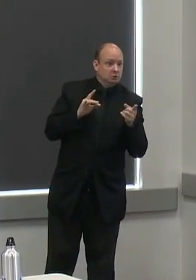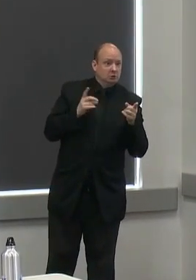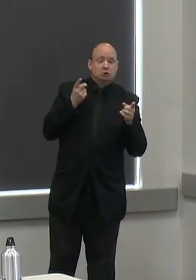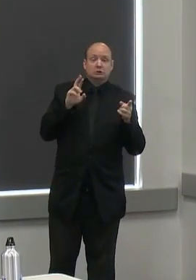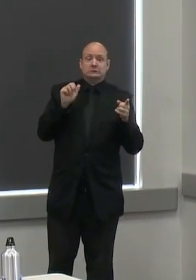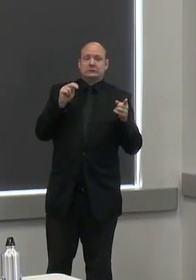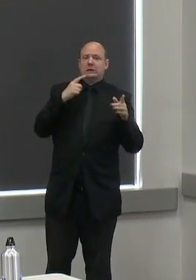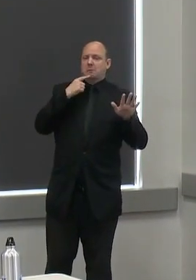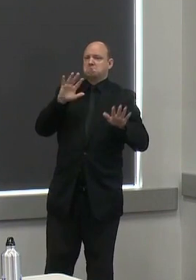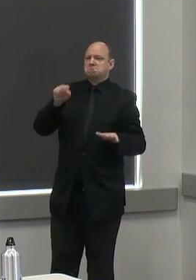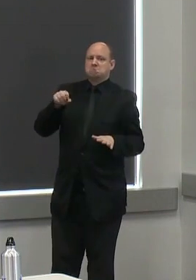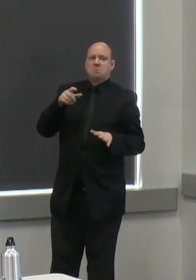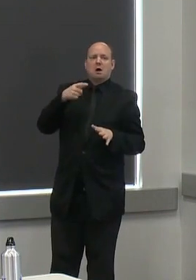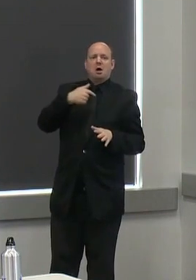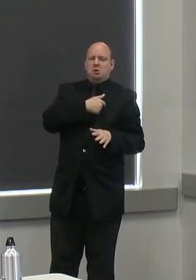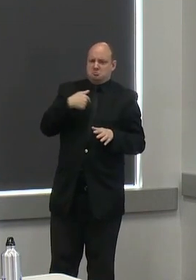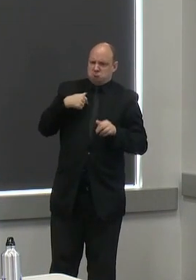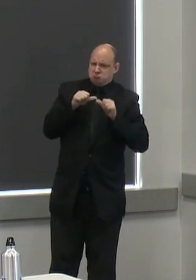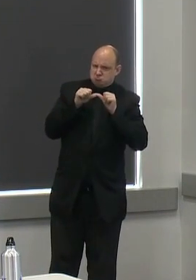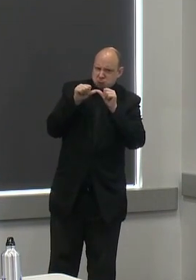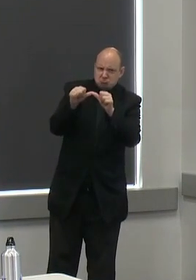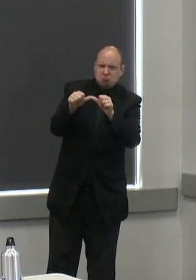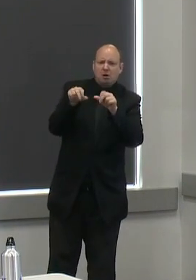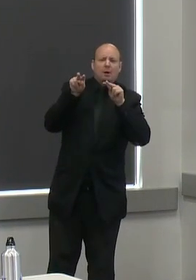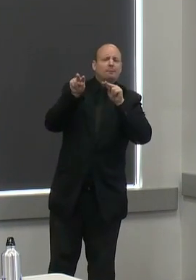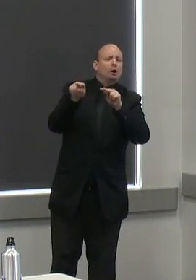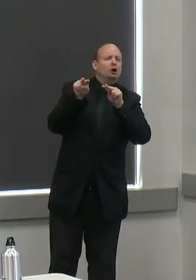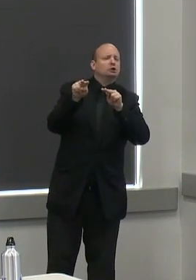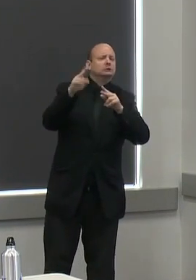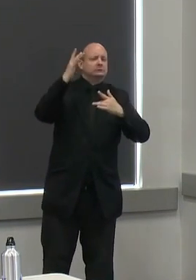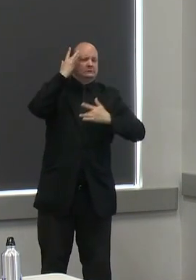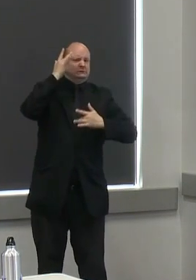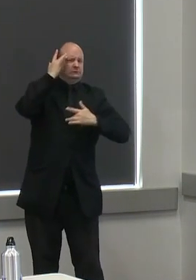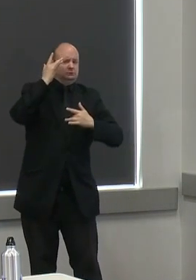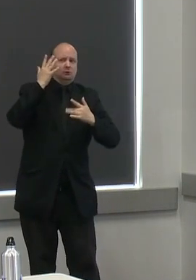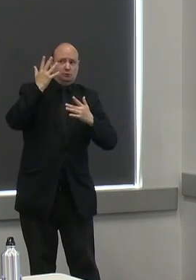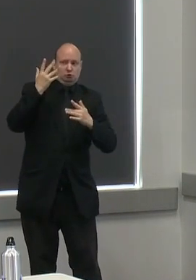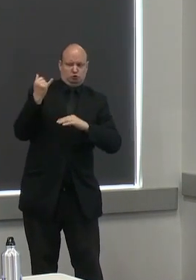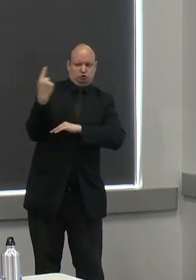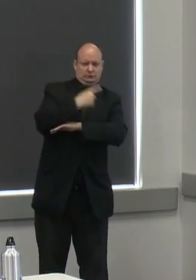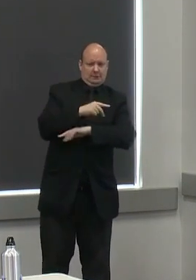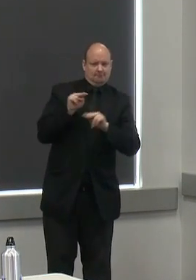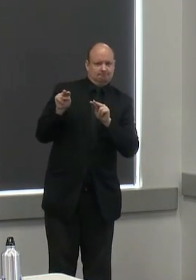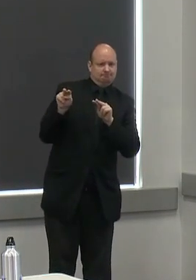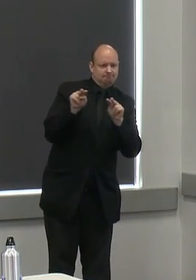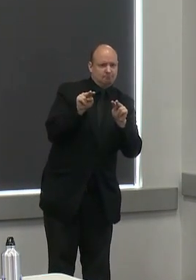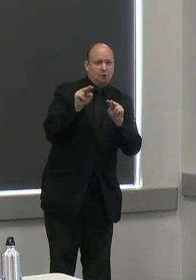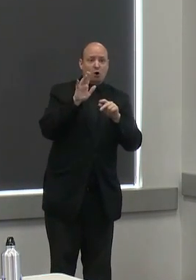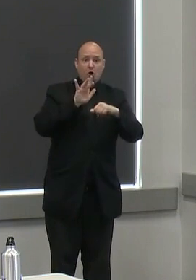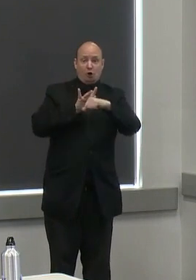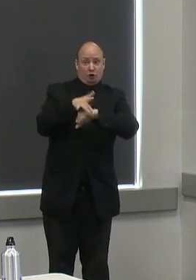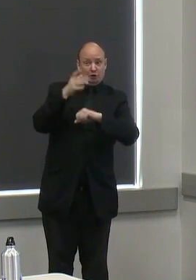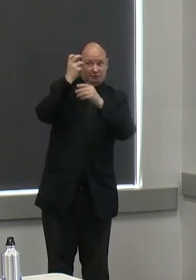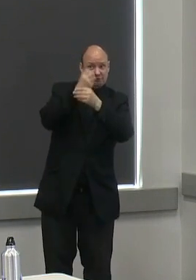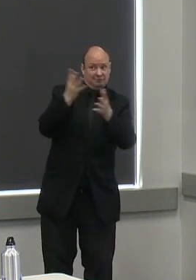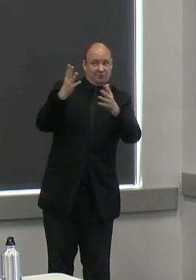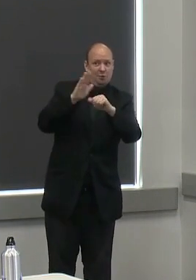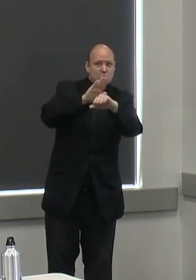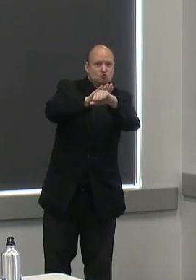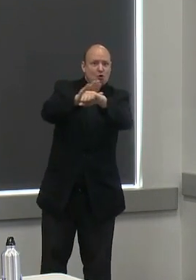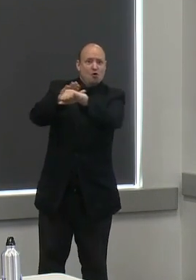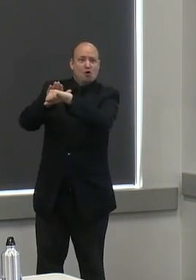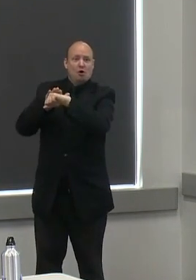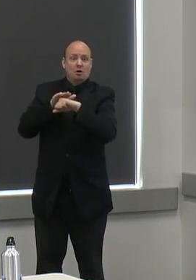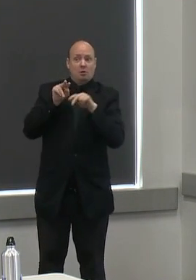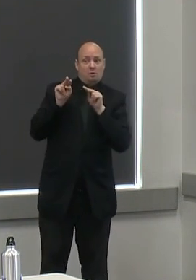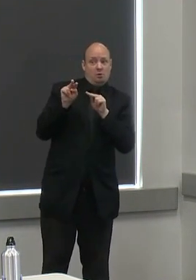disease today we will continue that as we move forward we will look for early warning signs whether it's from our ohsu